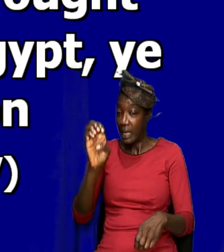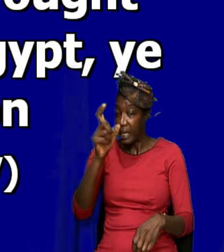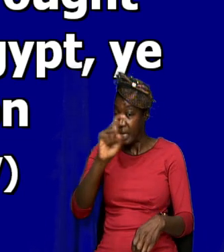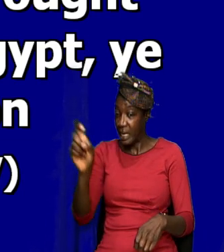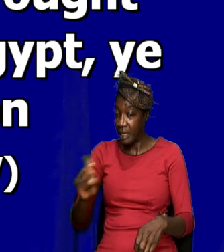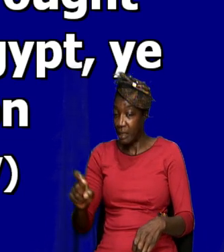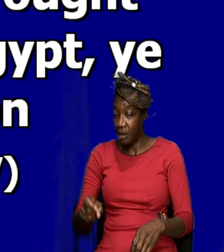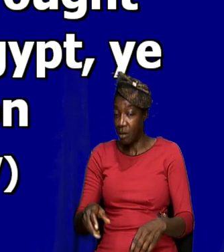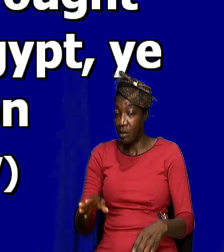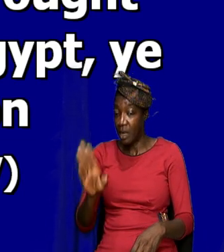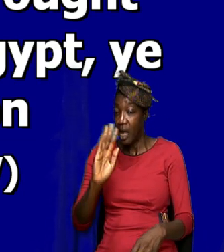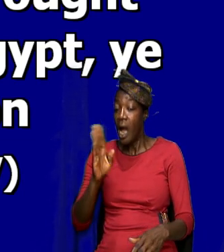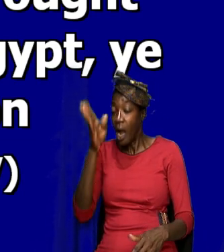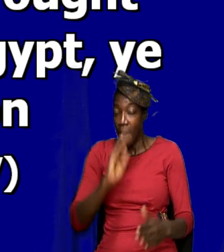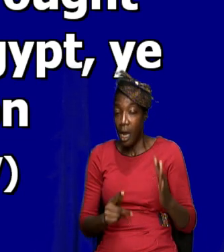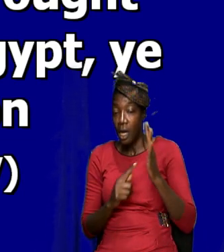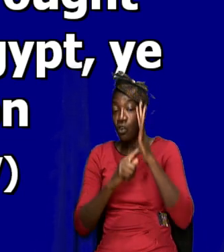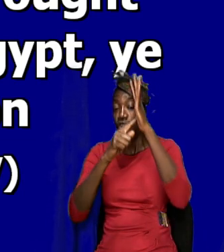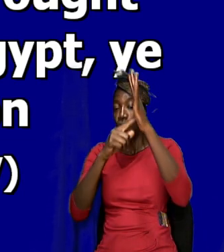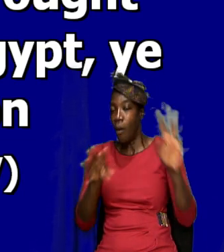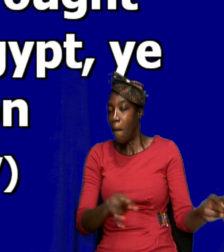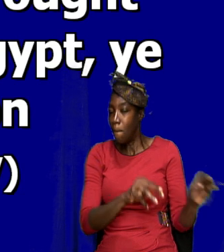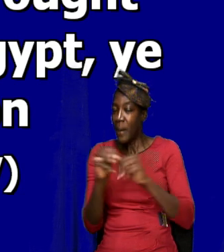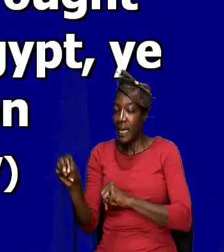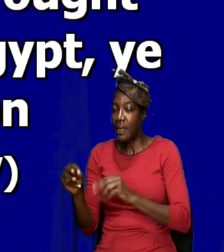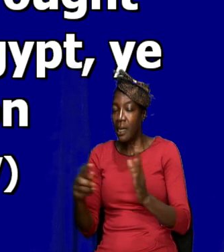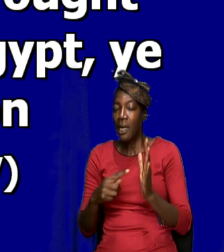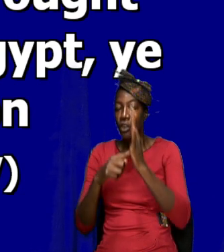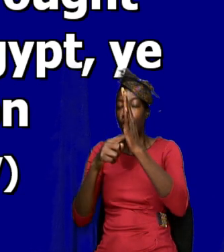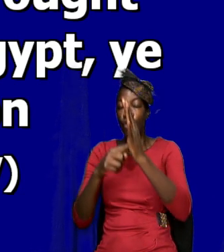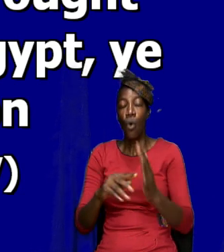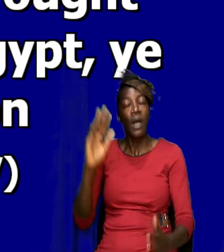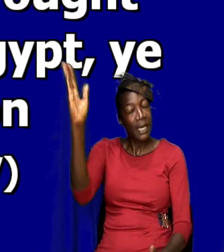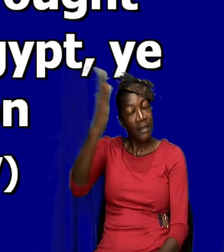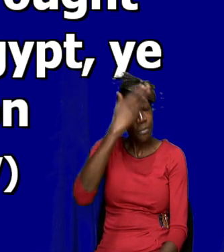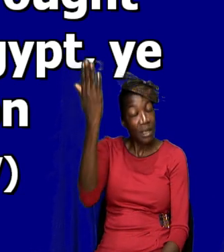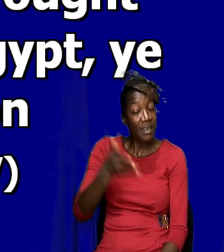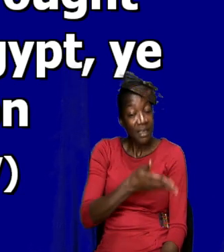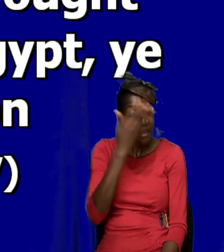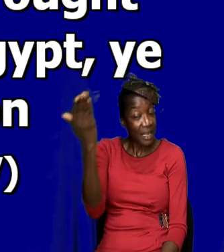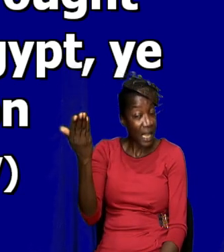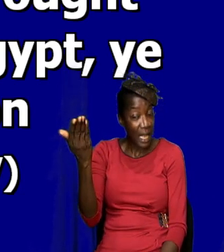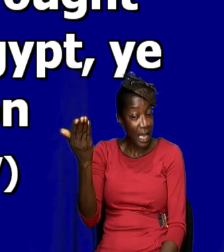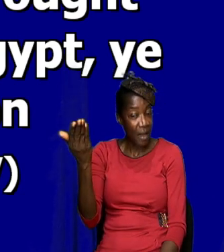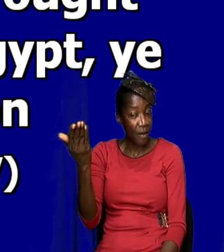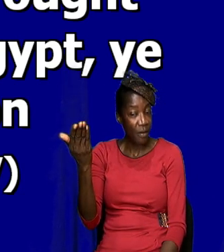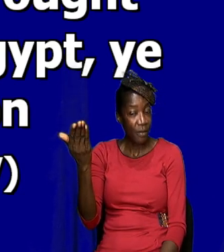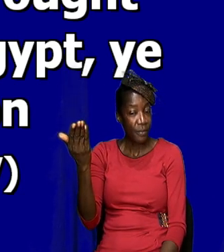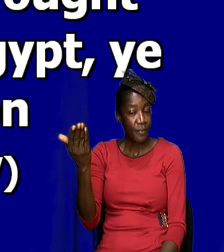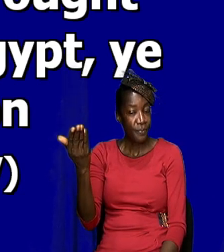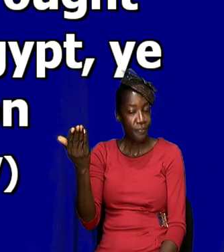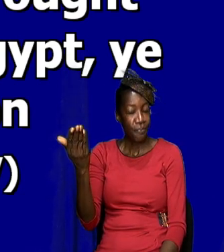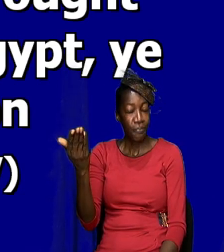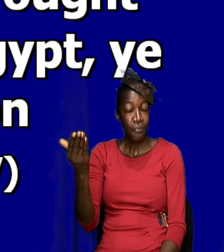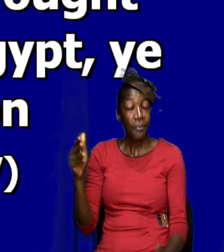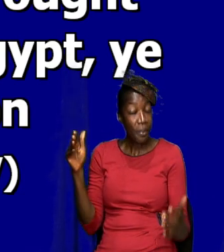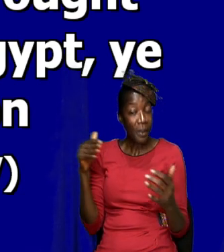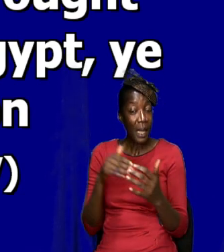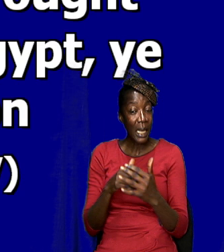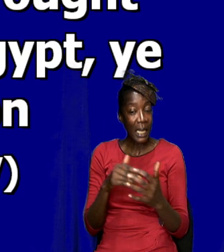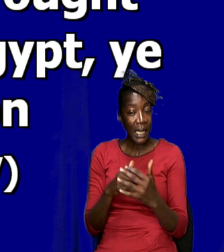them mightily and showed that his presence was there and that he was behind the thing. And so, again,